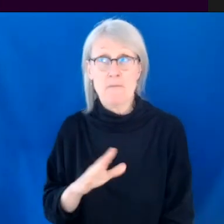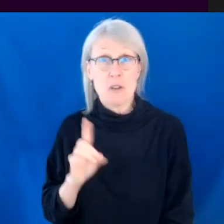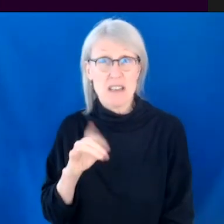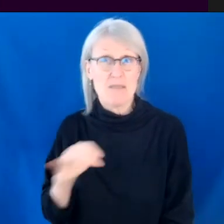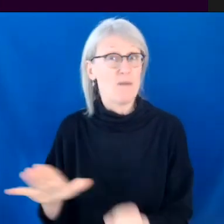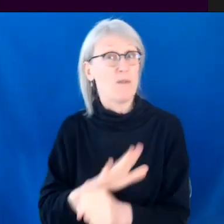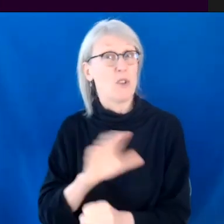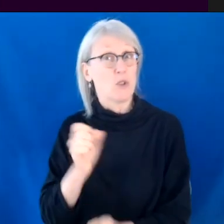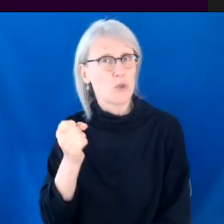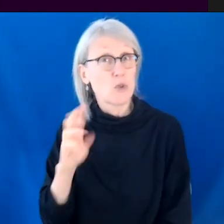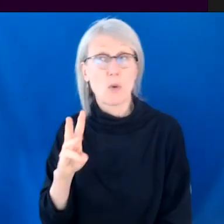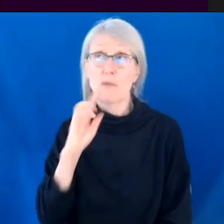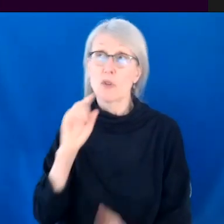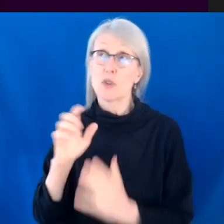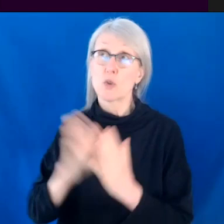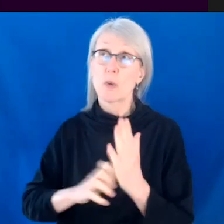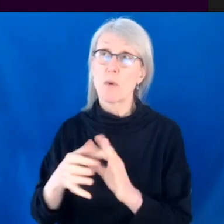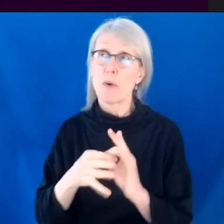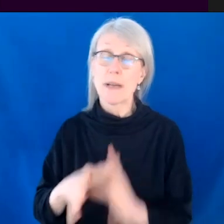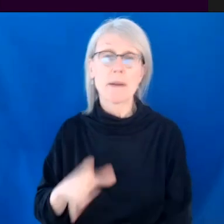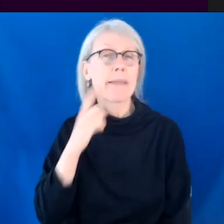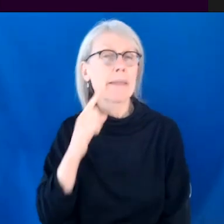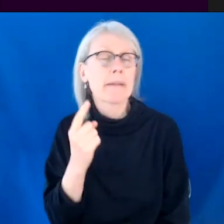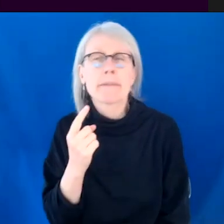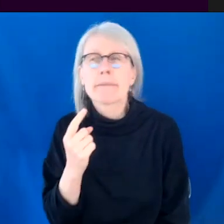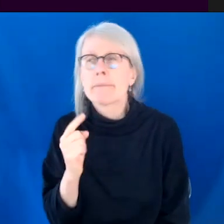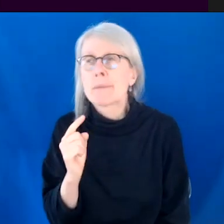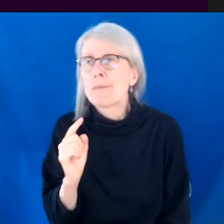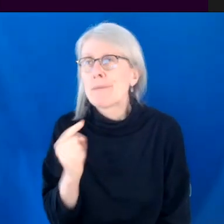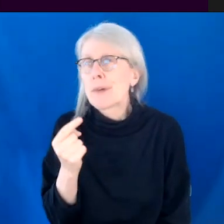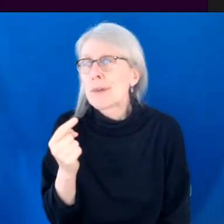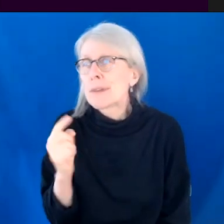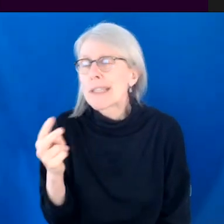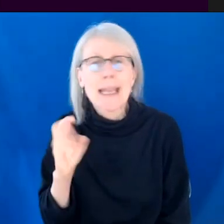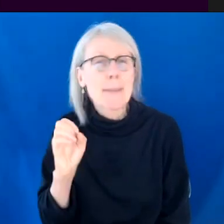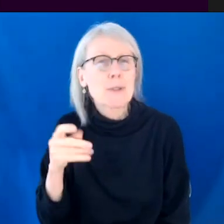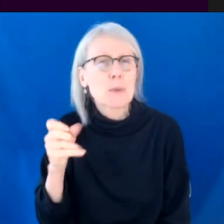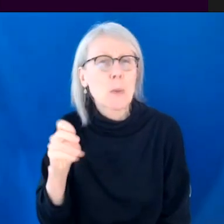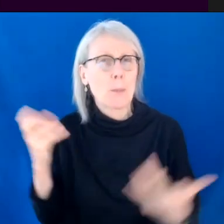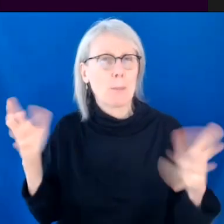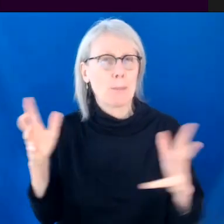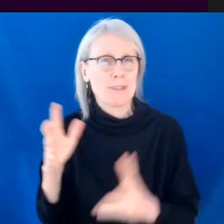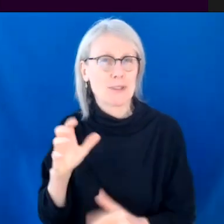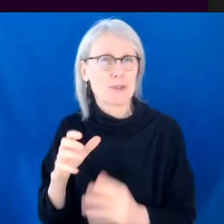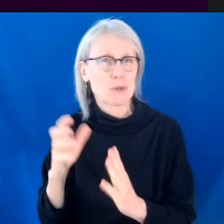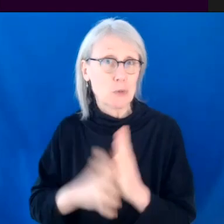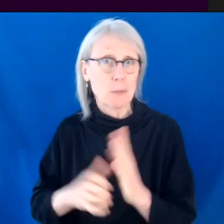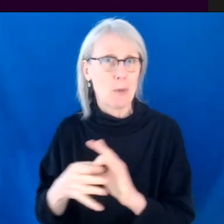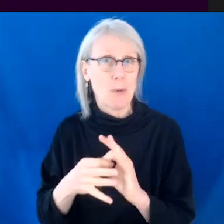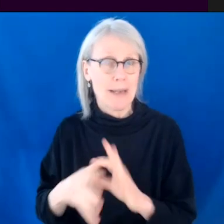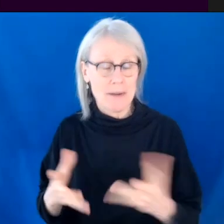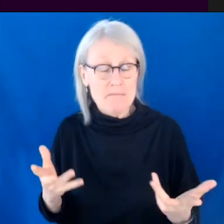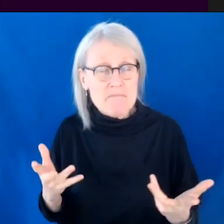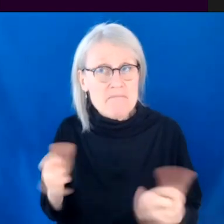as a script coordinator. I think I only actually did the job for the first two episodes. Um, but it was, it was amazing. And I had